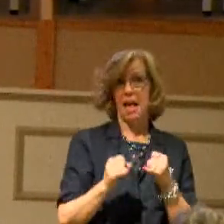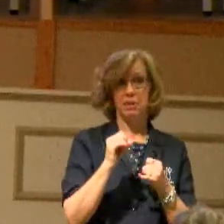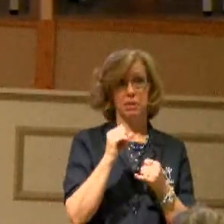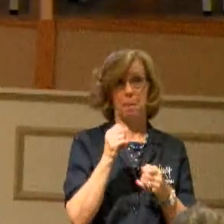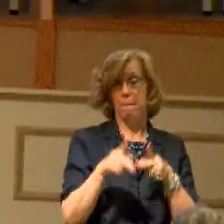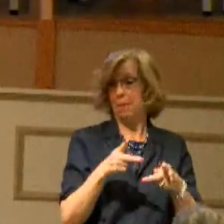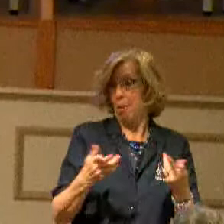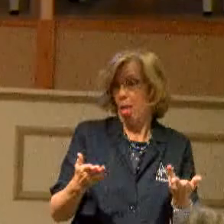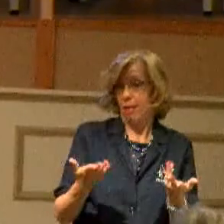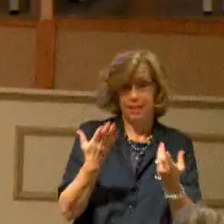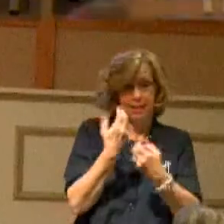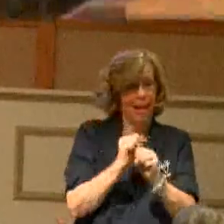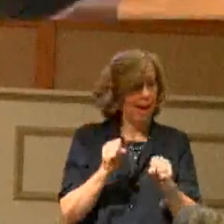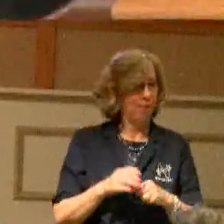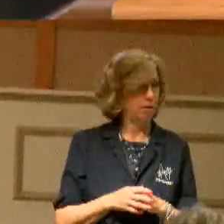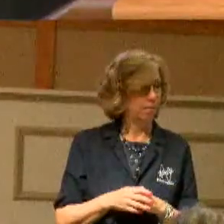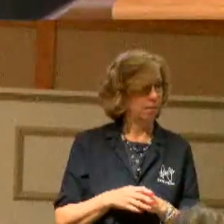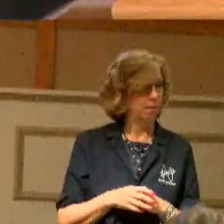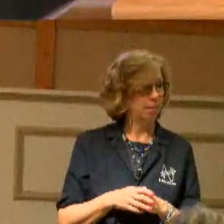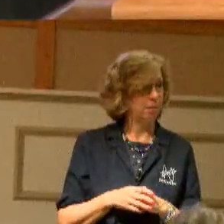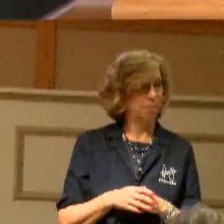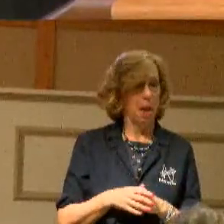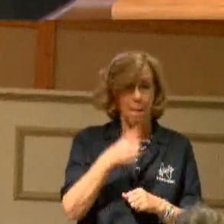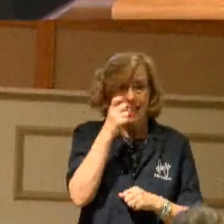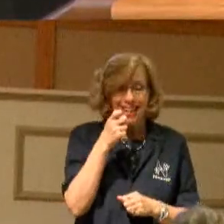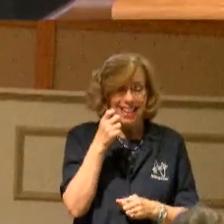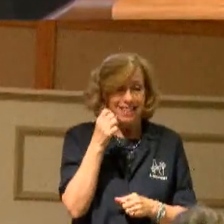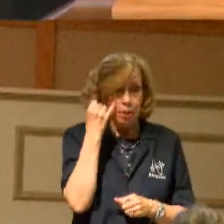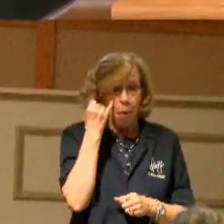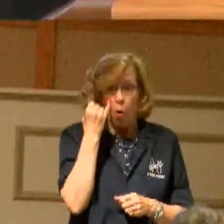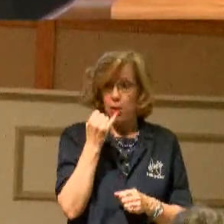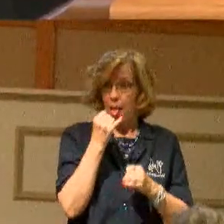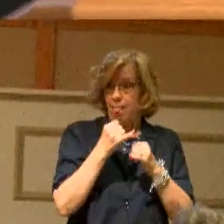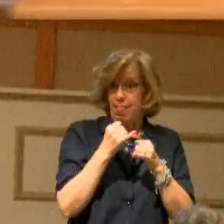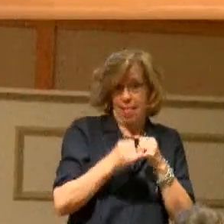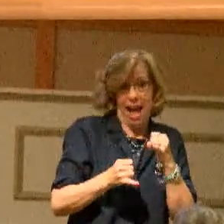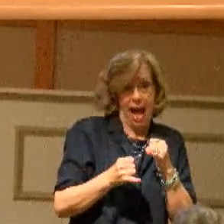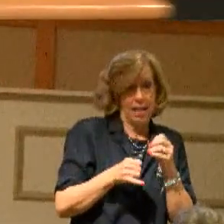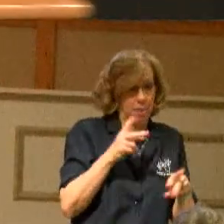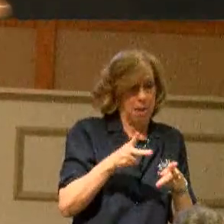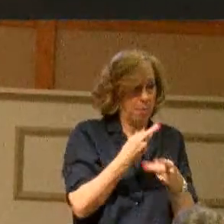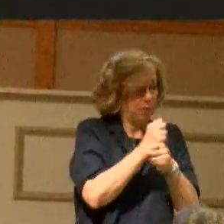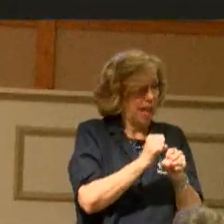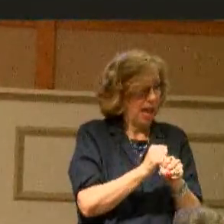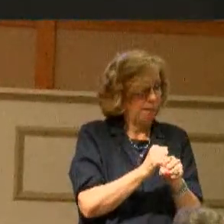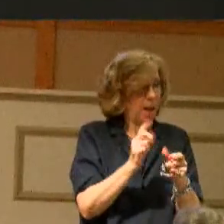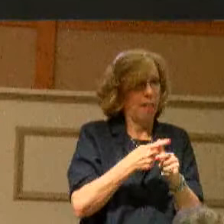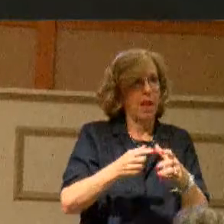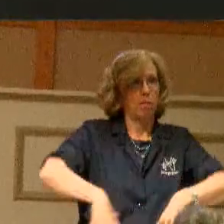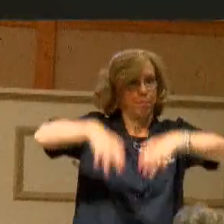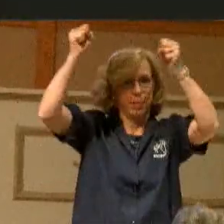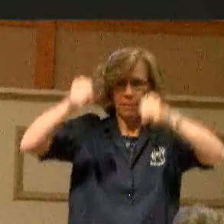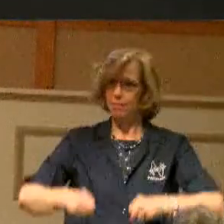ones, then we'd all be up in glory. One day, the last person is going to get saved.